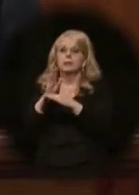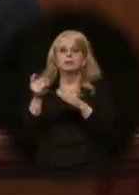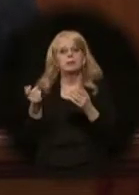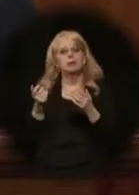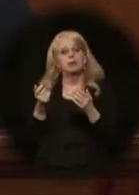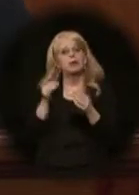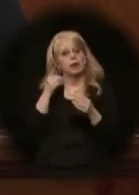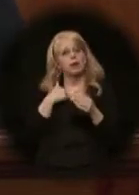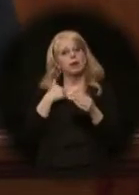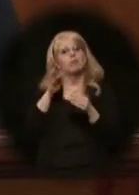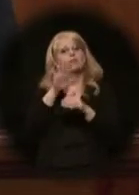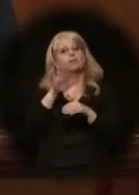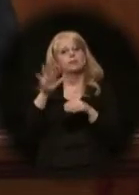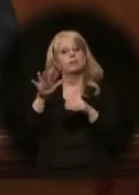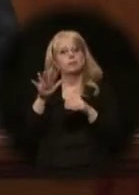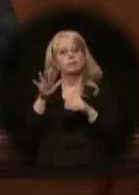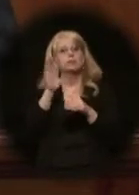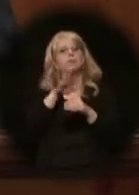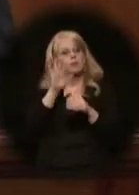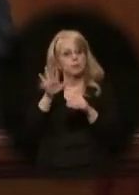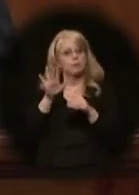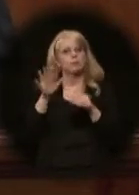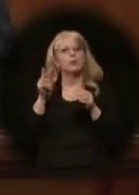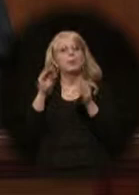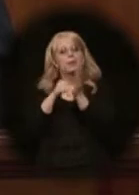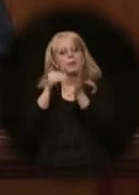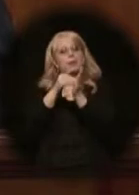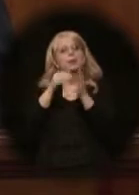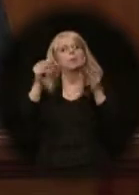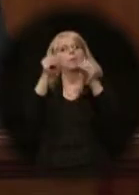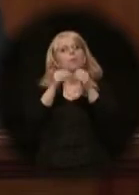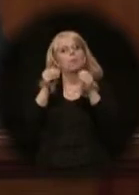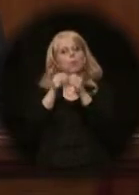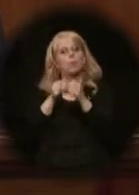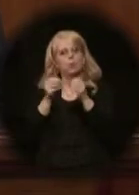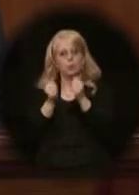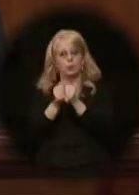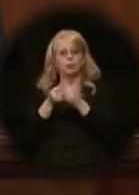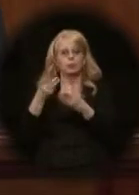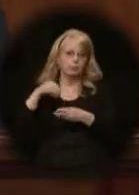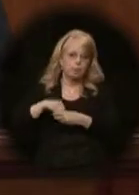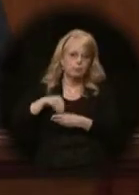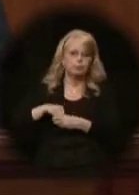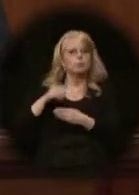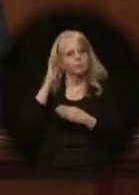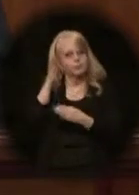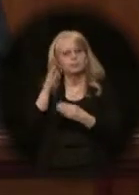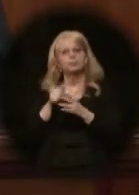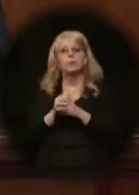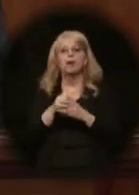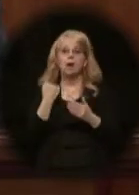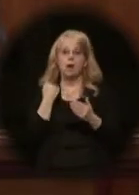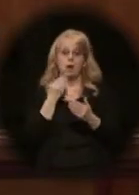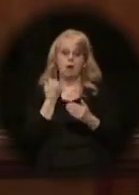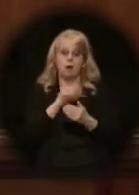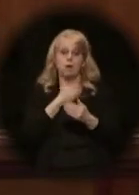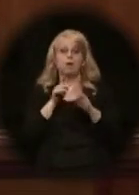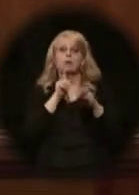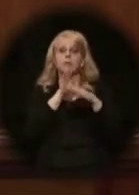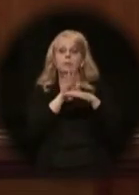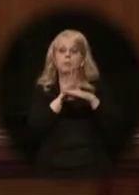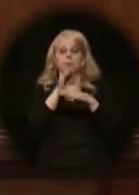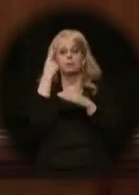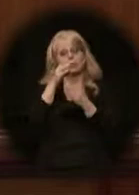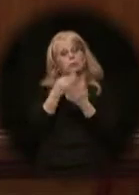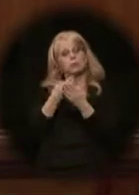will have $55 million more in their pockets. Our commitment to a more fiscally responsible